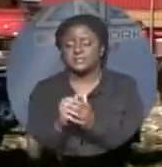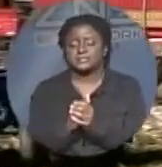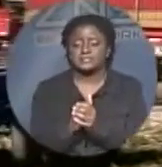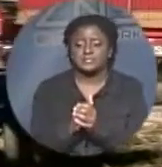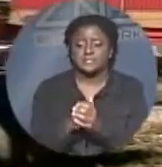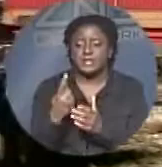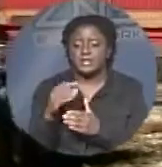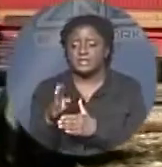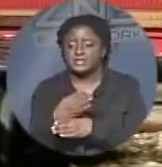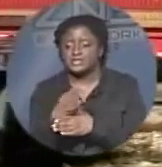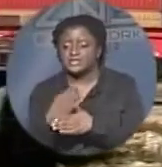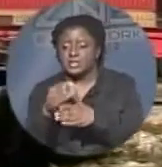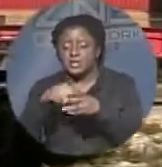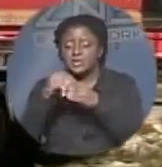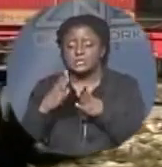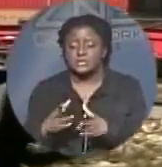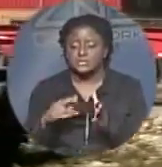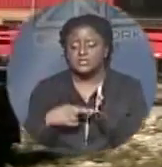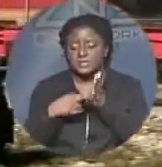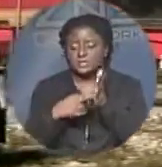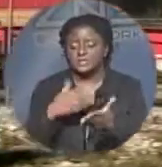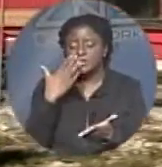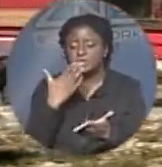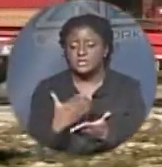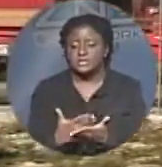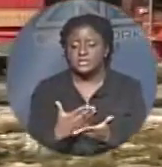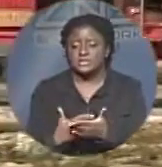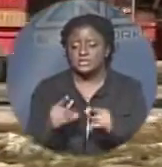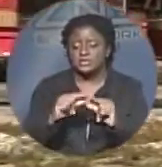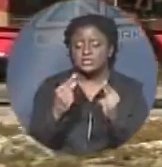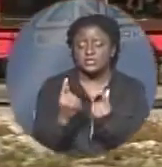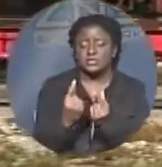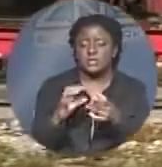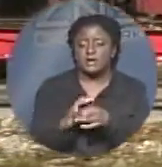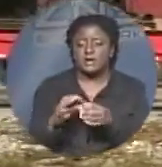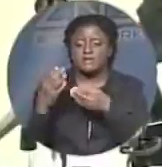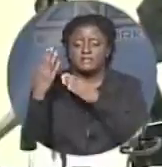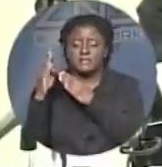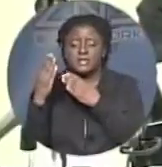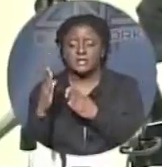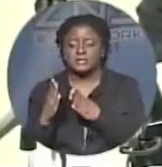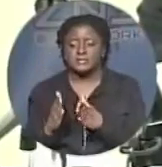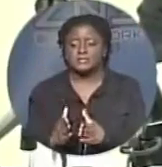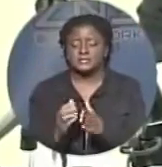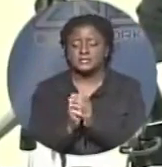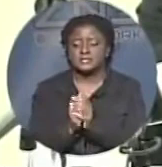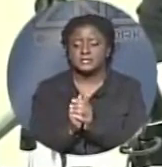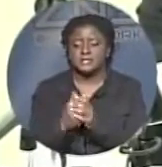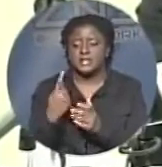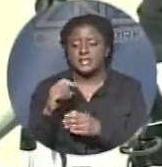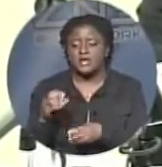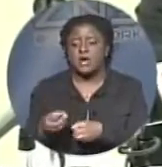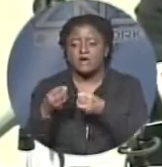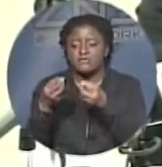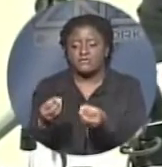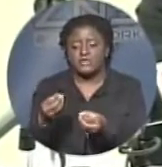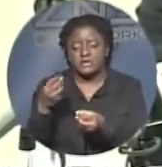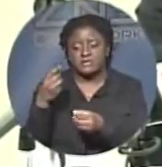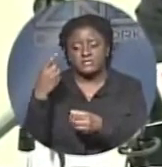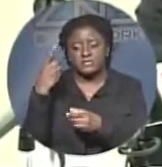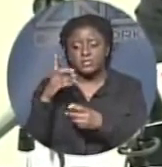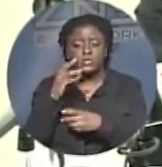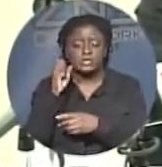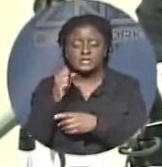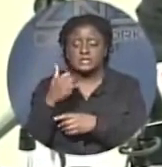says the shareholders represent a good cross-section of the Bahamas. The offering was for 10 million. Subscriptions totaled approximately